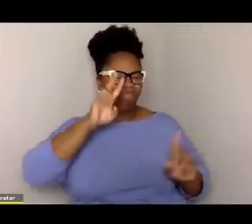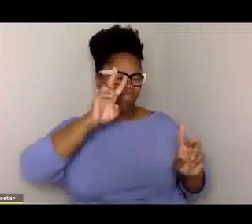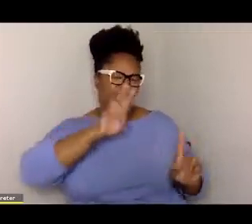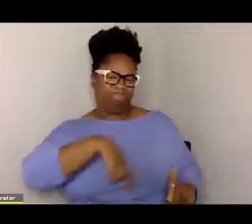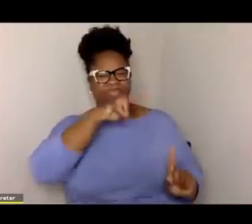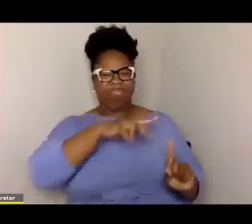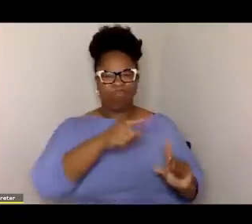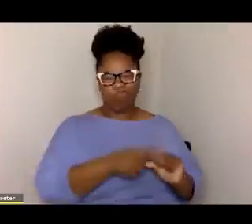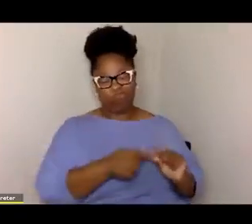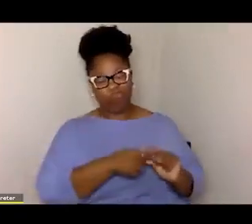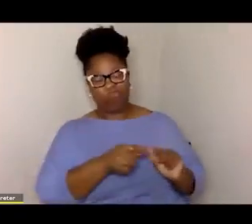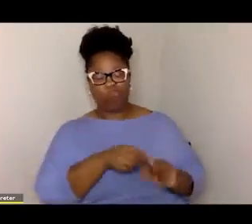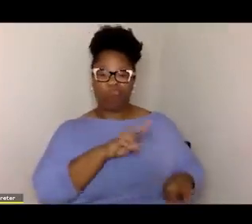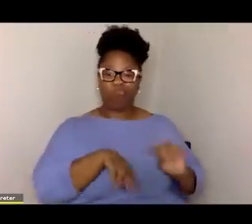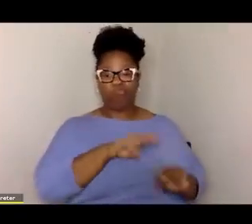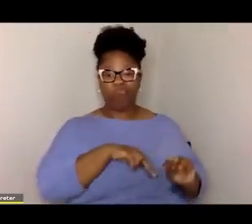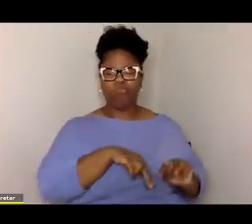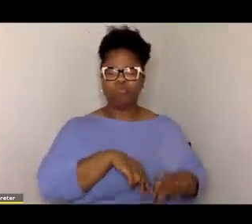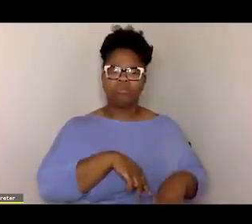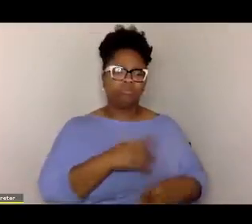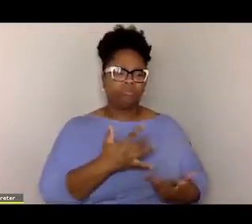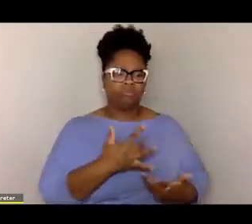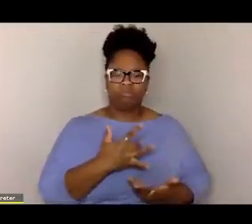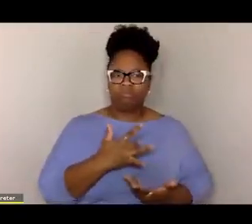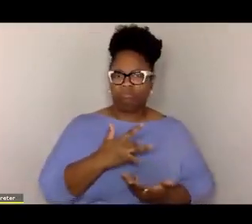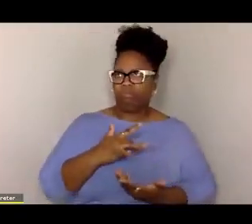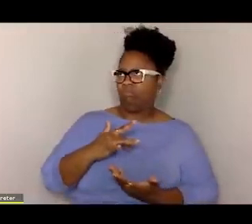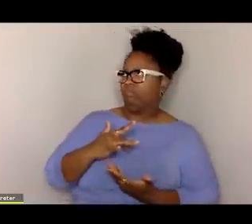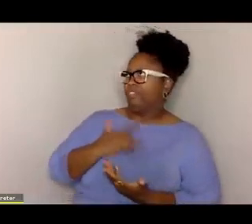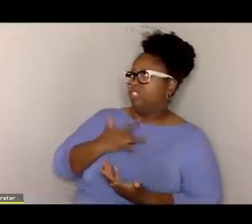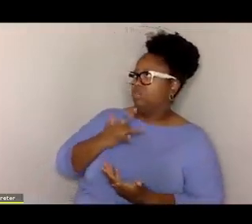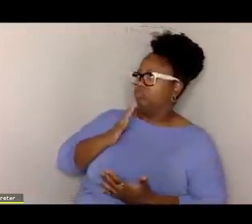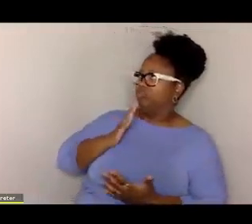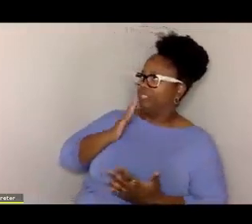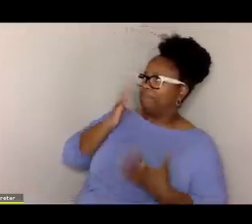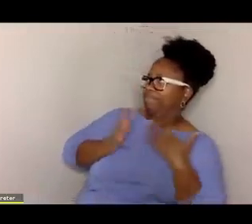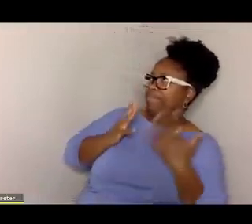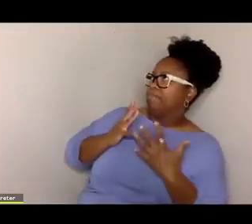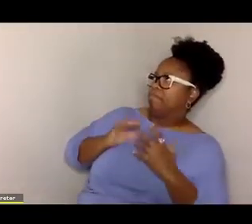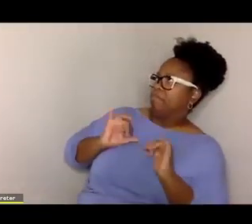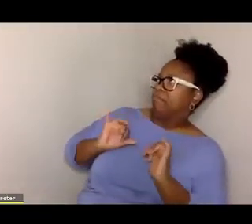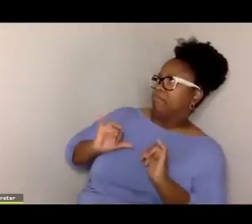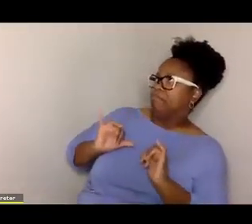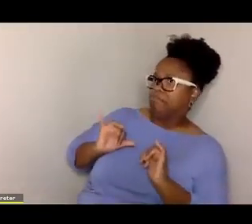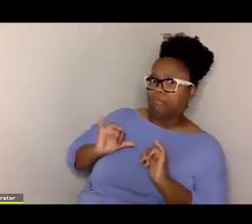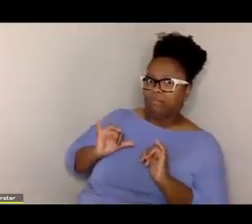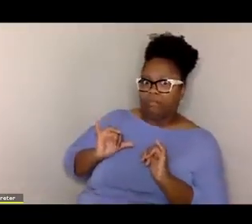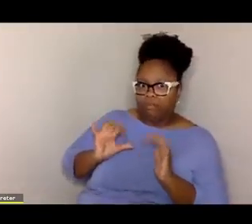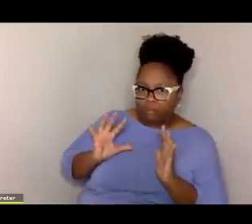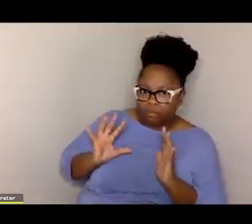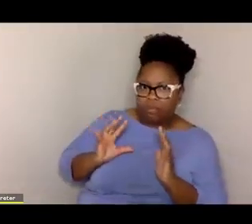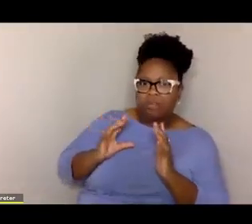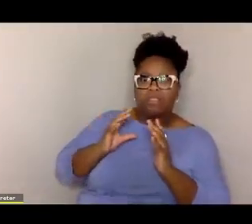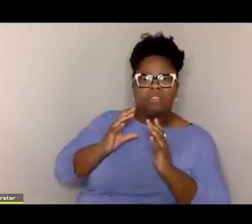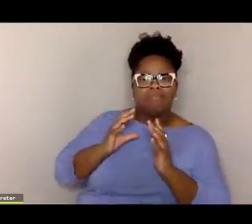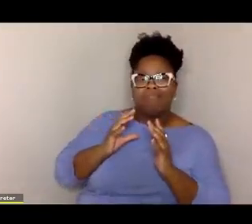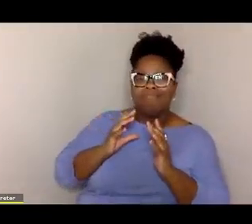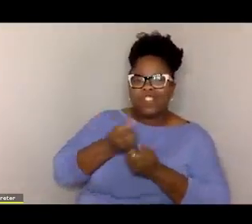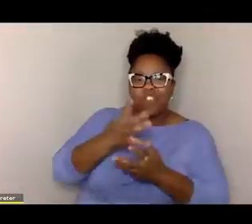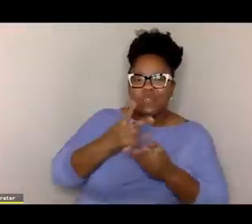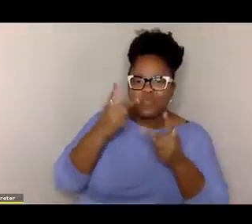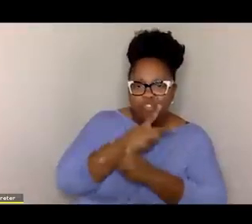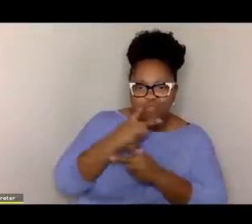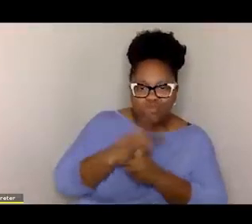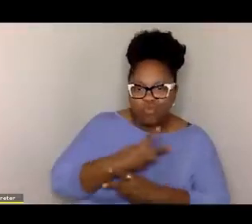condescended to. They've been made to feel shamed by the behavior, which